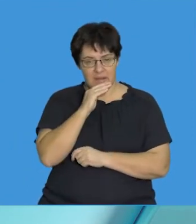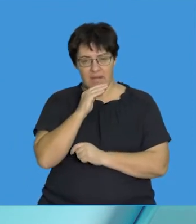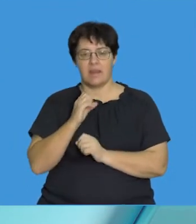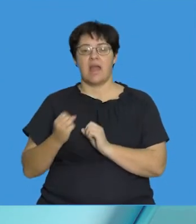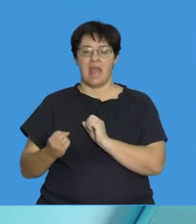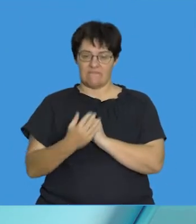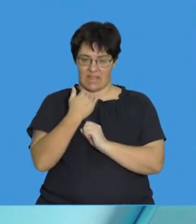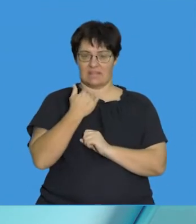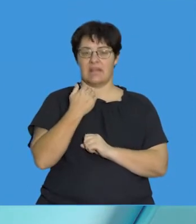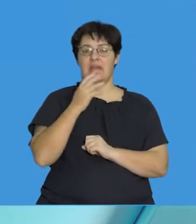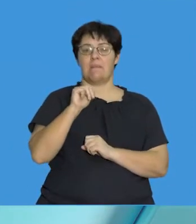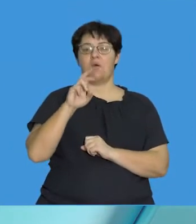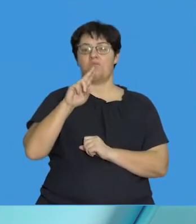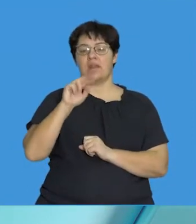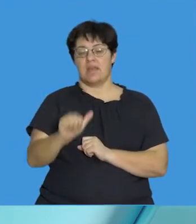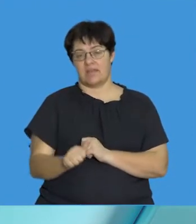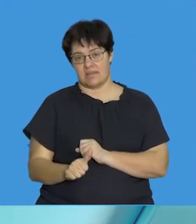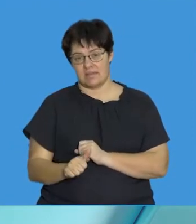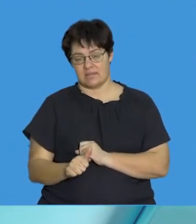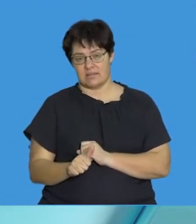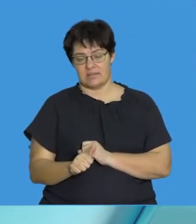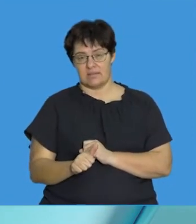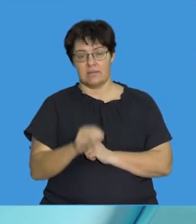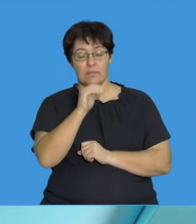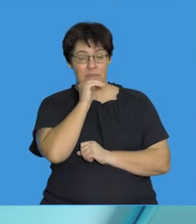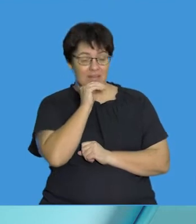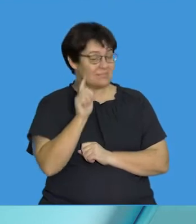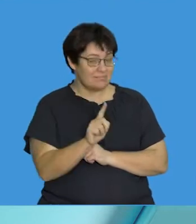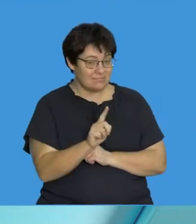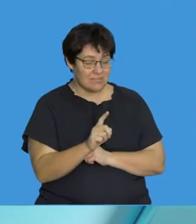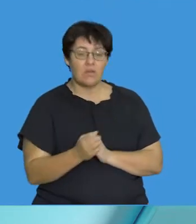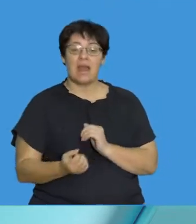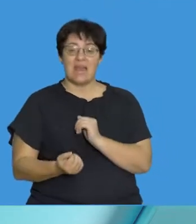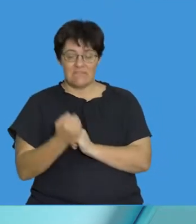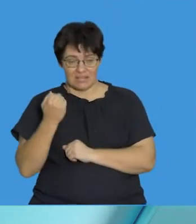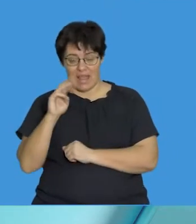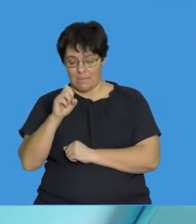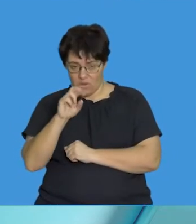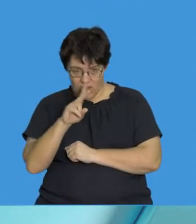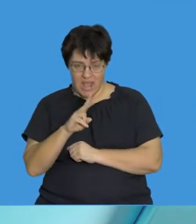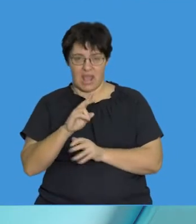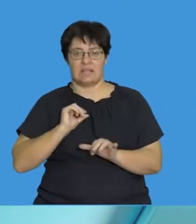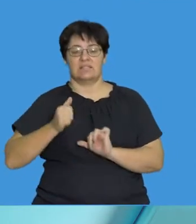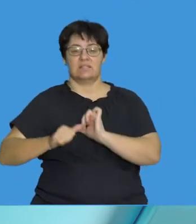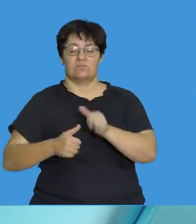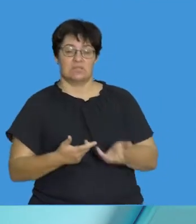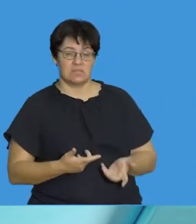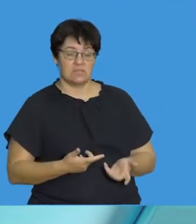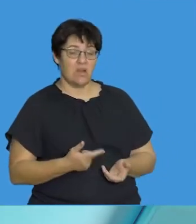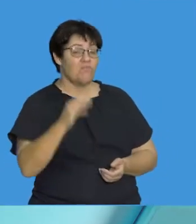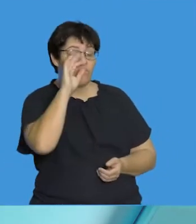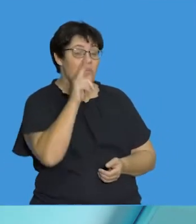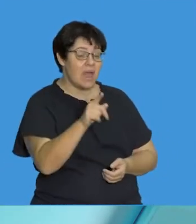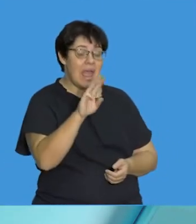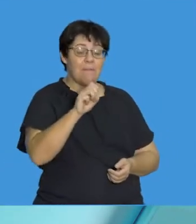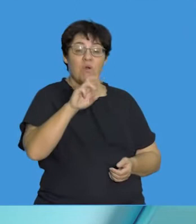the mRNA that is produced. And so, we say that that could in turn affect the mRNA sequence. And if you recollect,